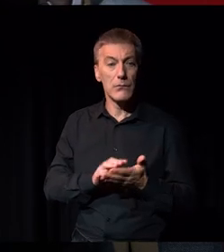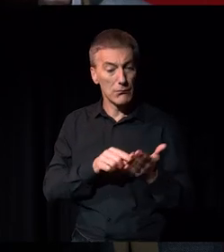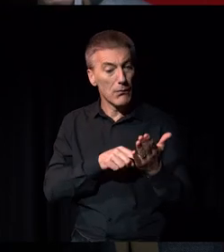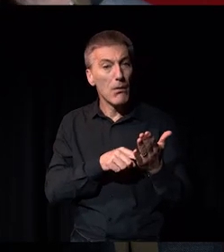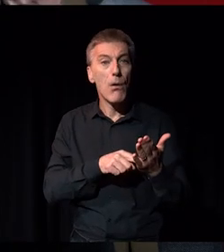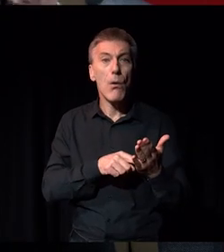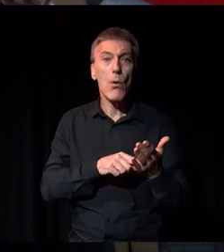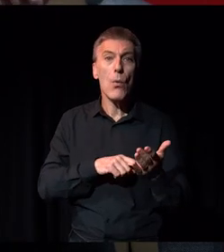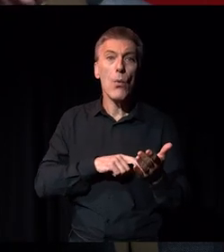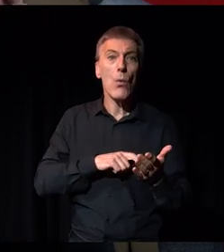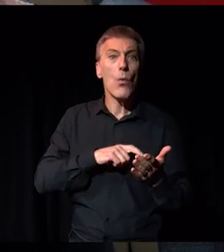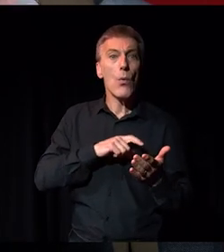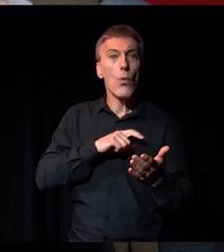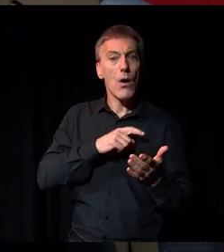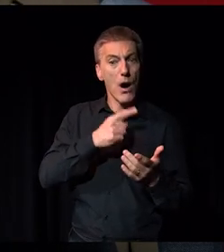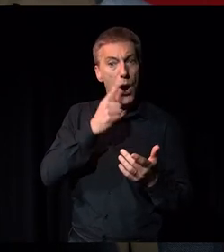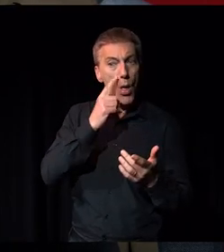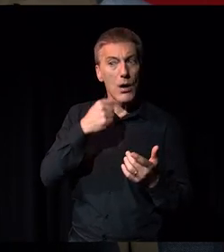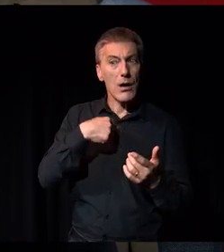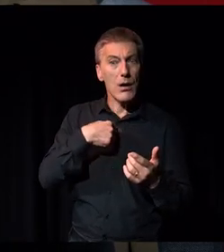actually, oh, they're looking for me.